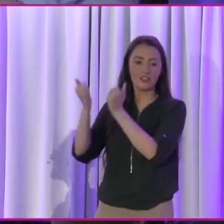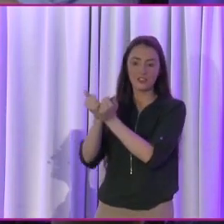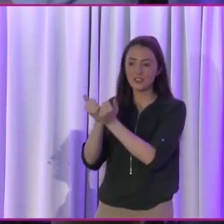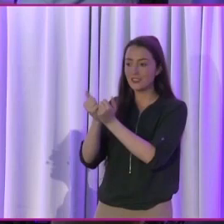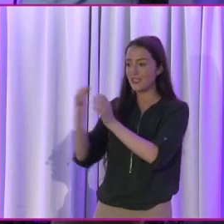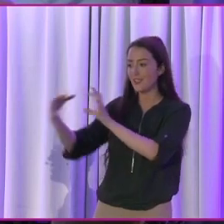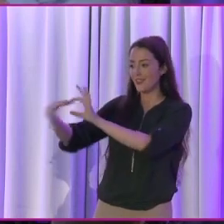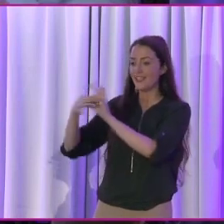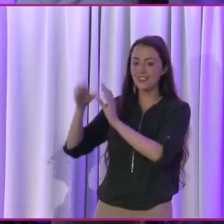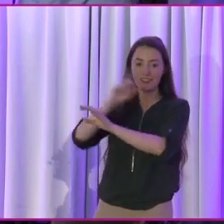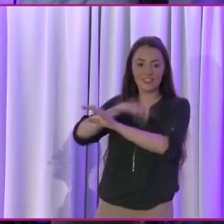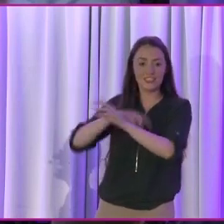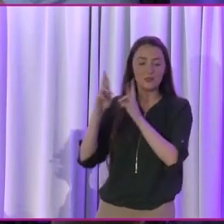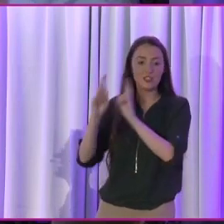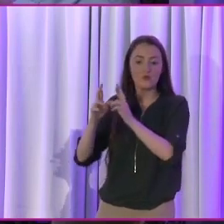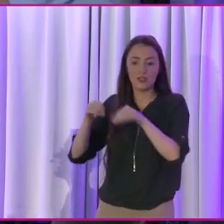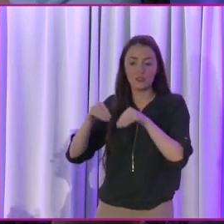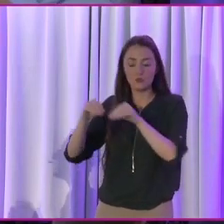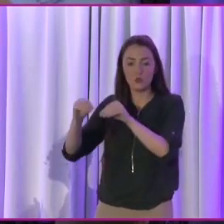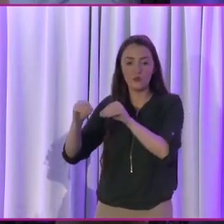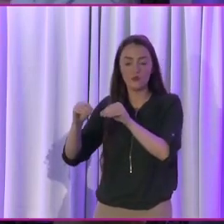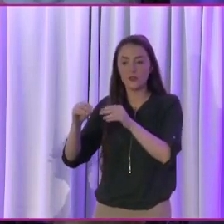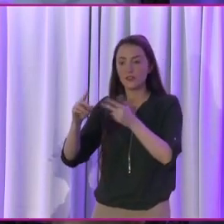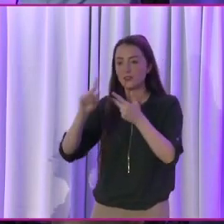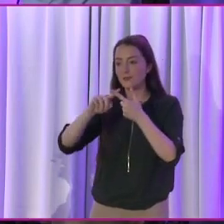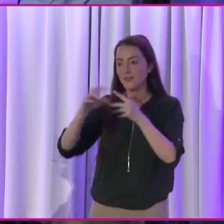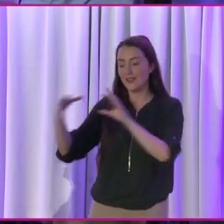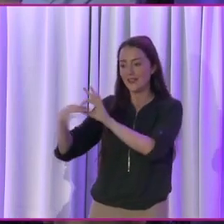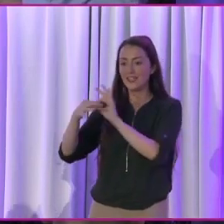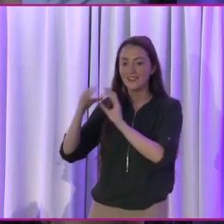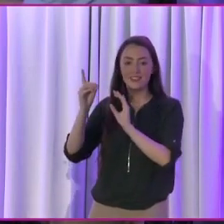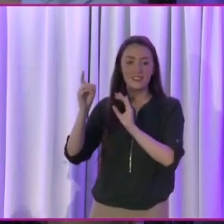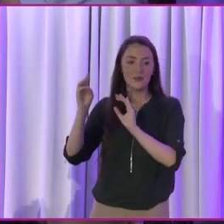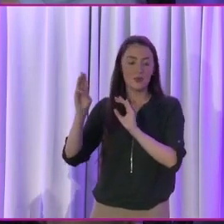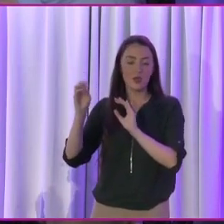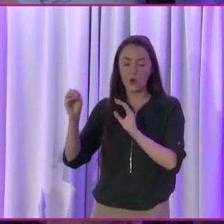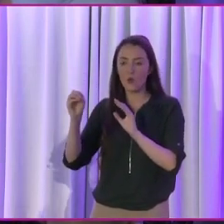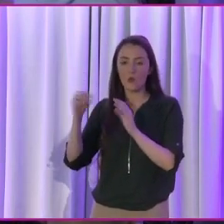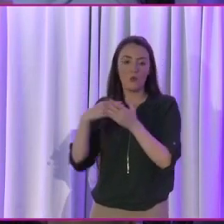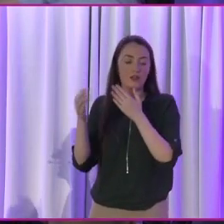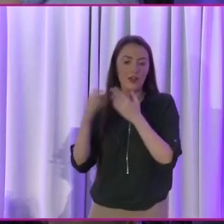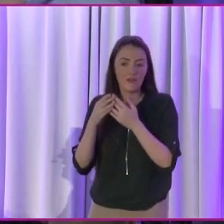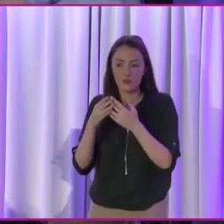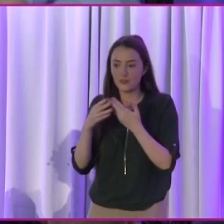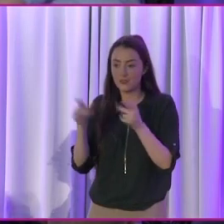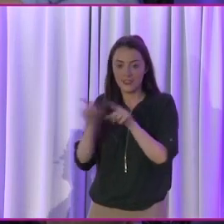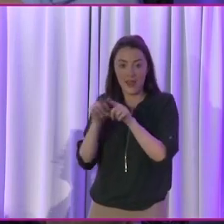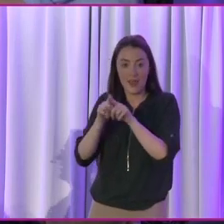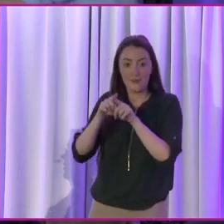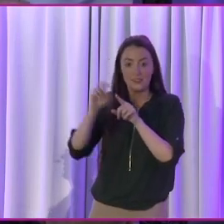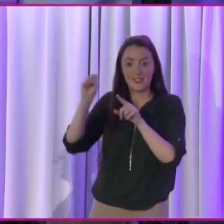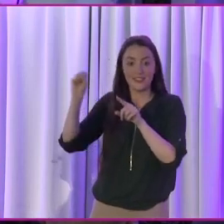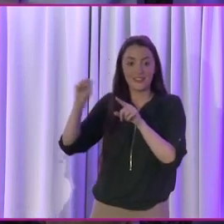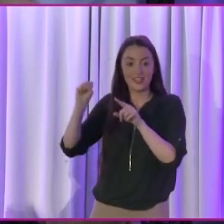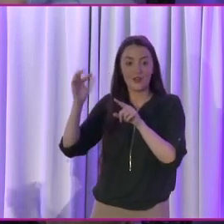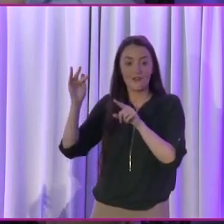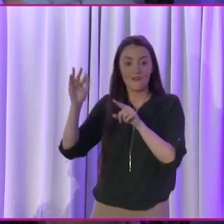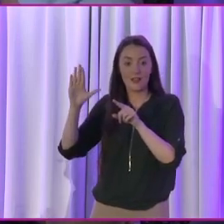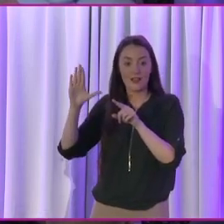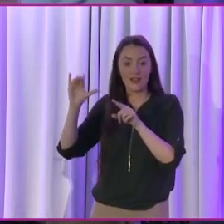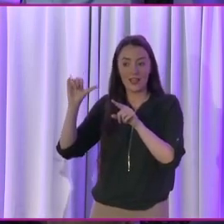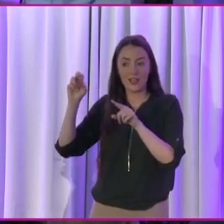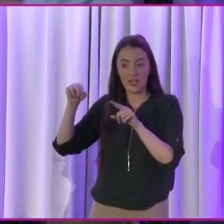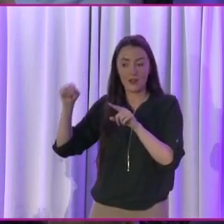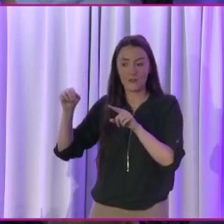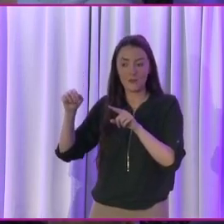ties that disability rights movement, who has ties to, to DPOs, just like we have Senator Finn, I worked with her with coming from the